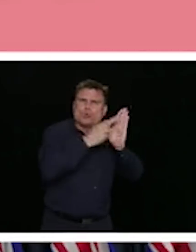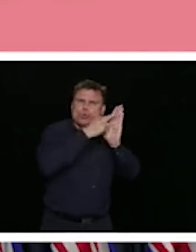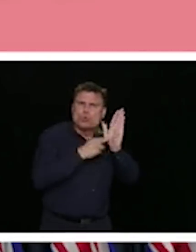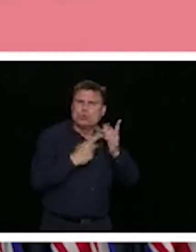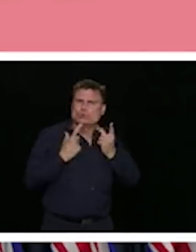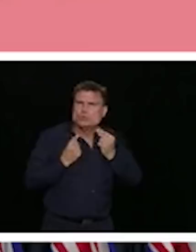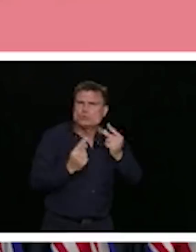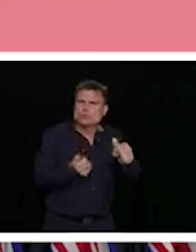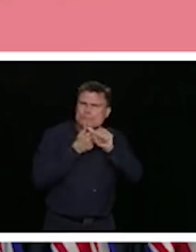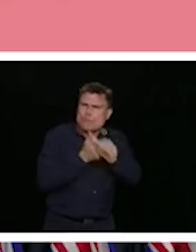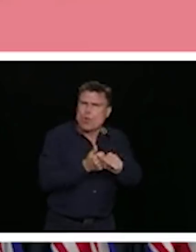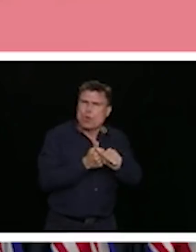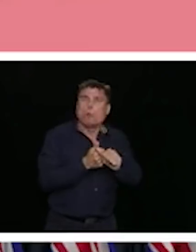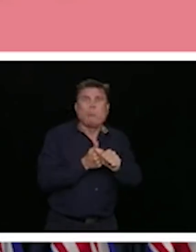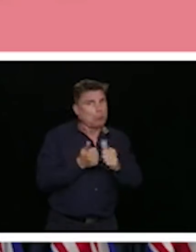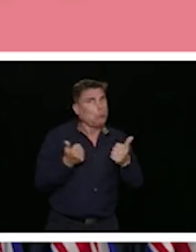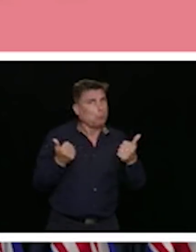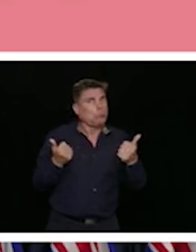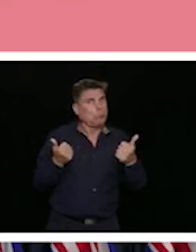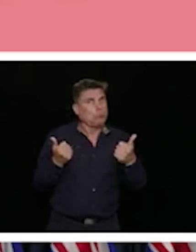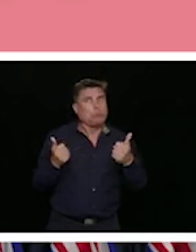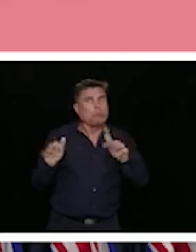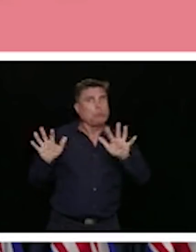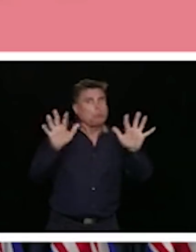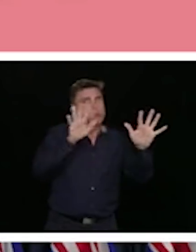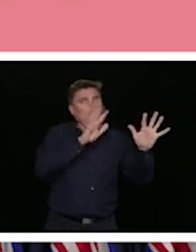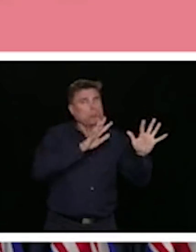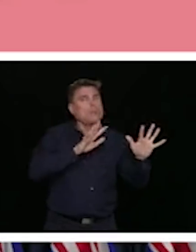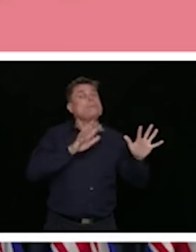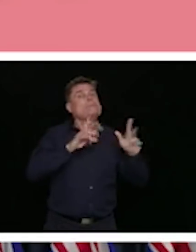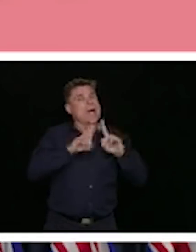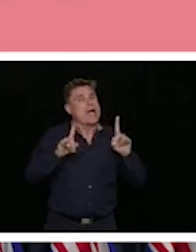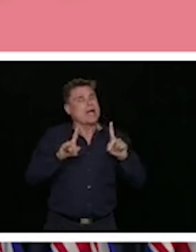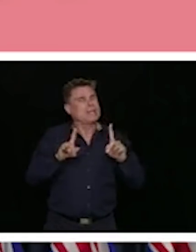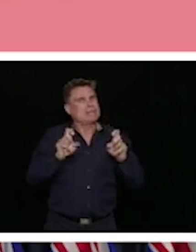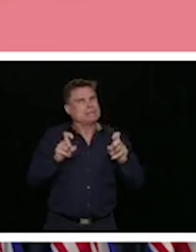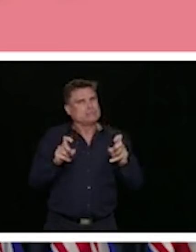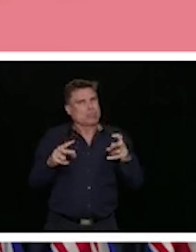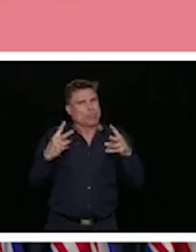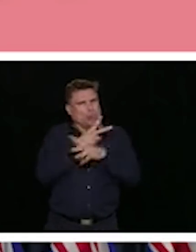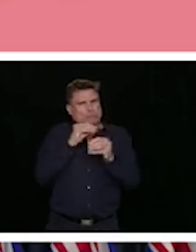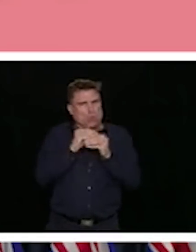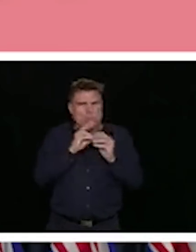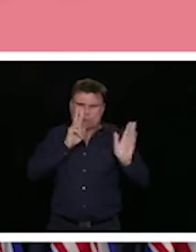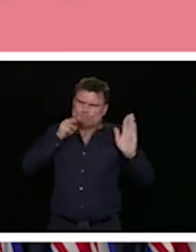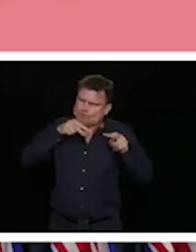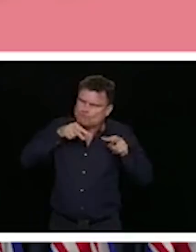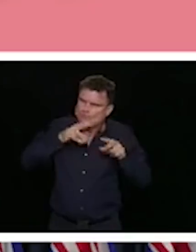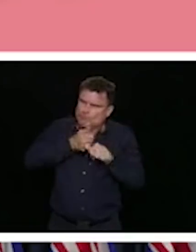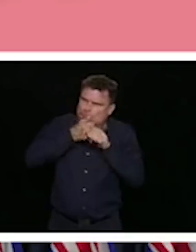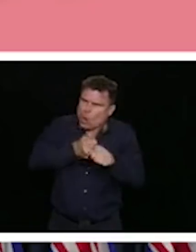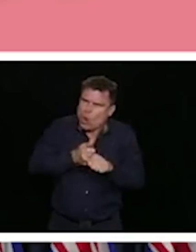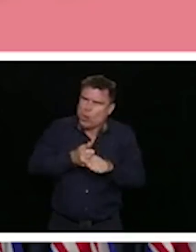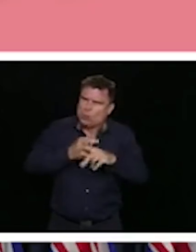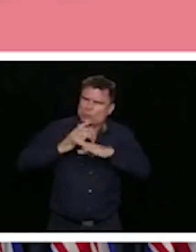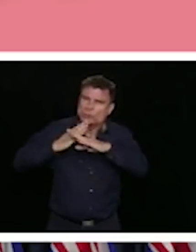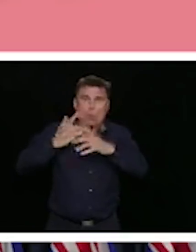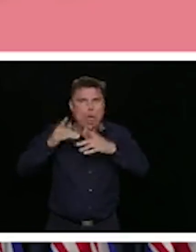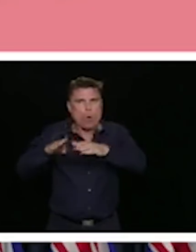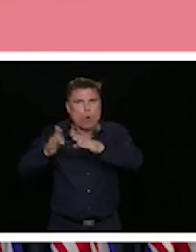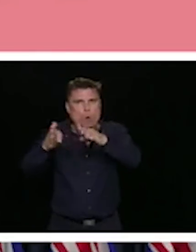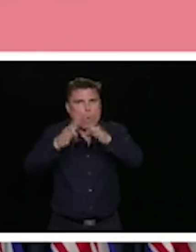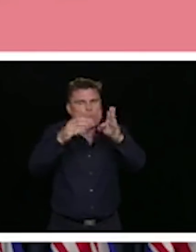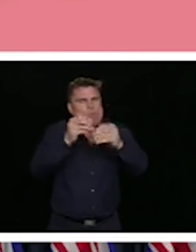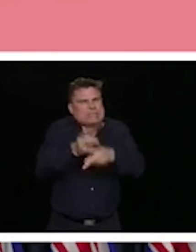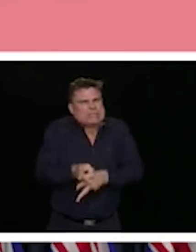pay attention to that in our interactions now as we continue on our restarting of our economy and our community here